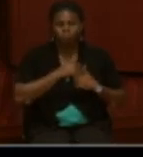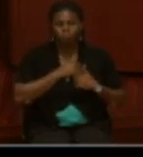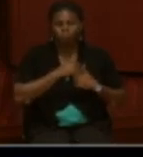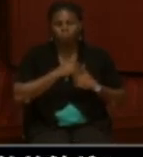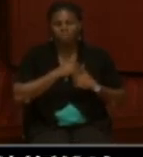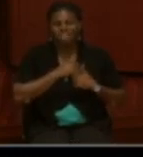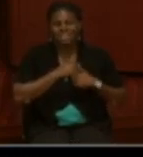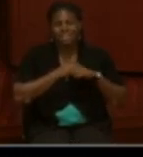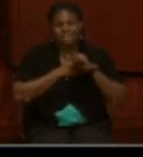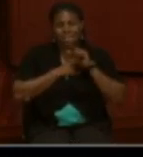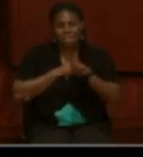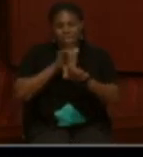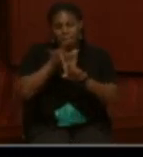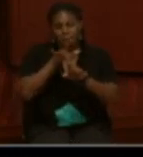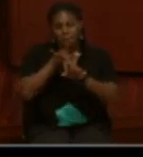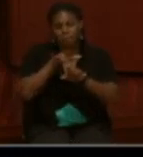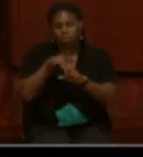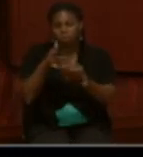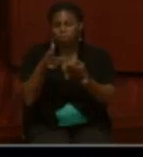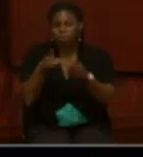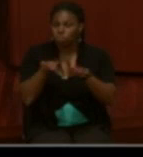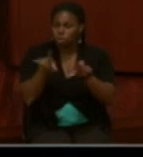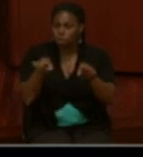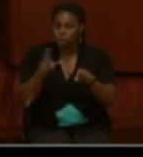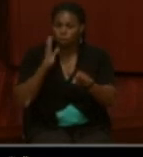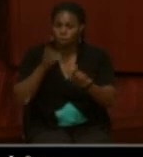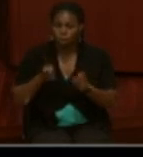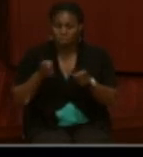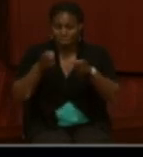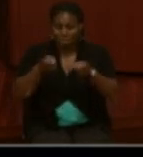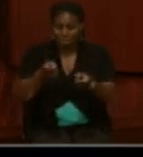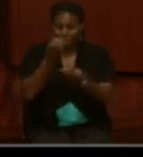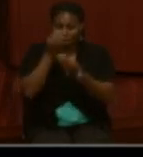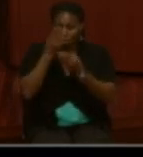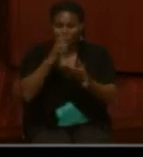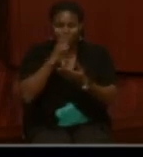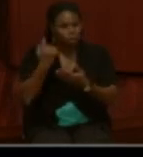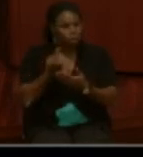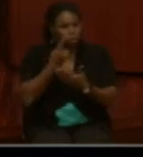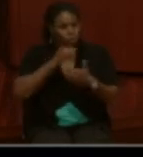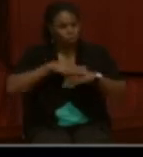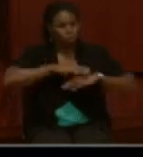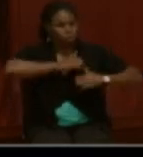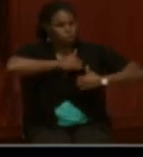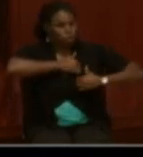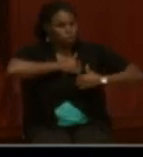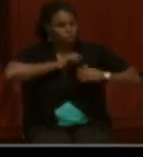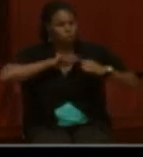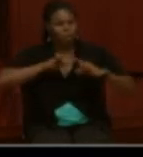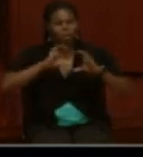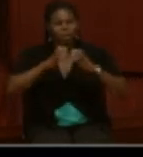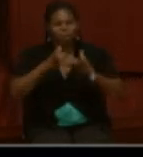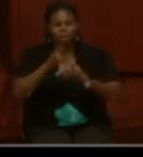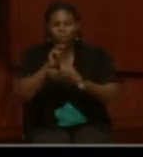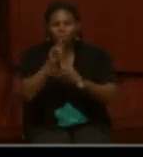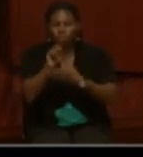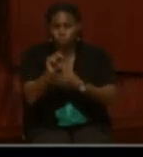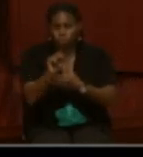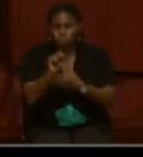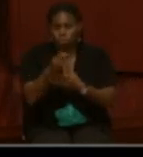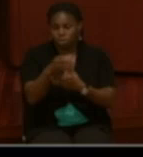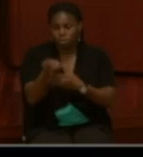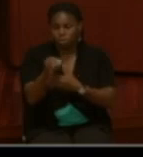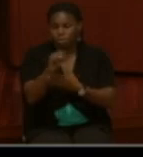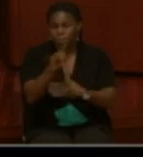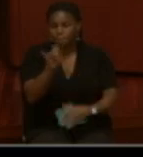muster enroll. And this is going to provide information not just on the soldier but on the unit. So it shows that the company mustered in